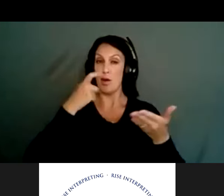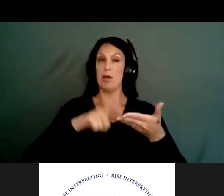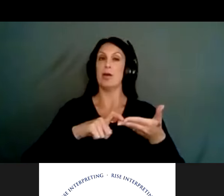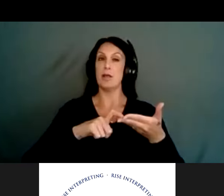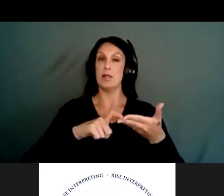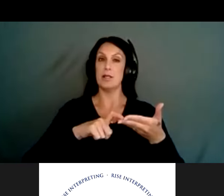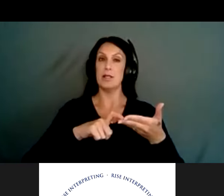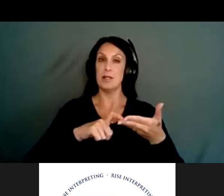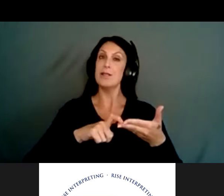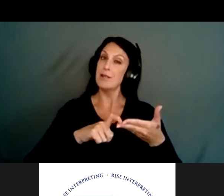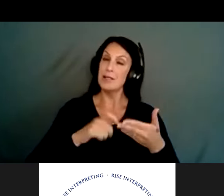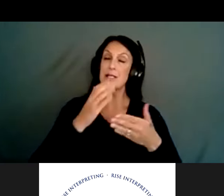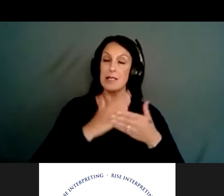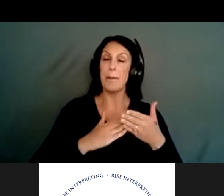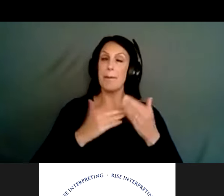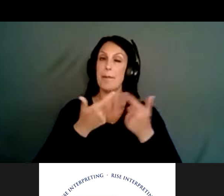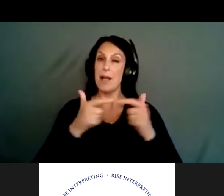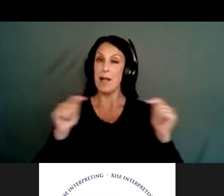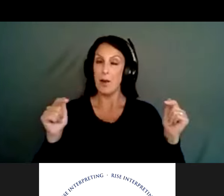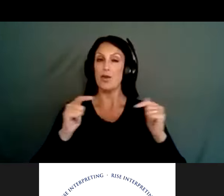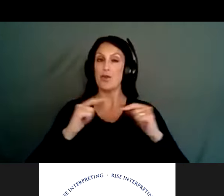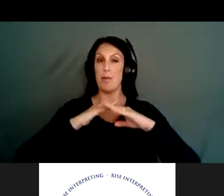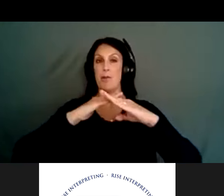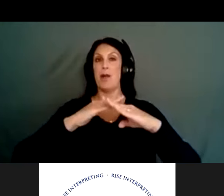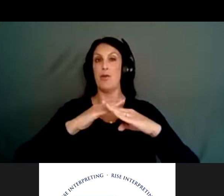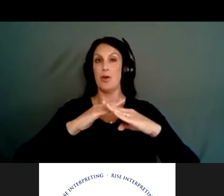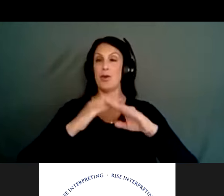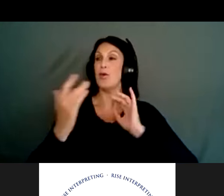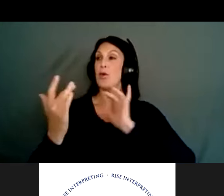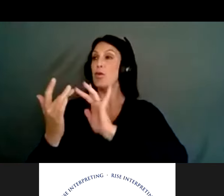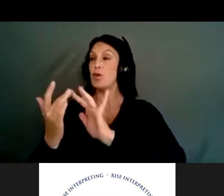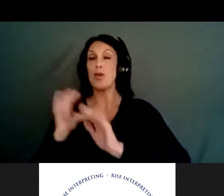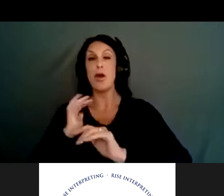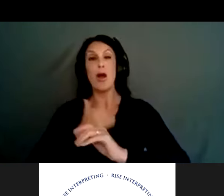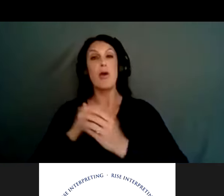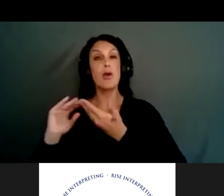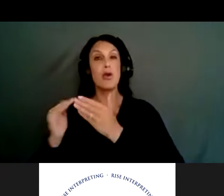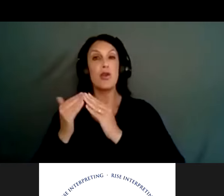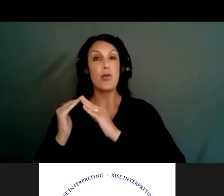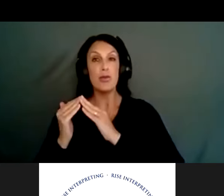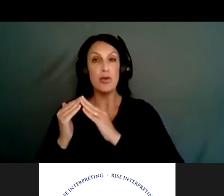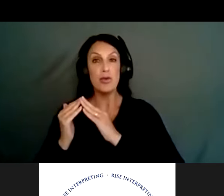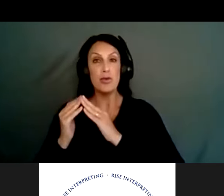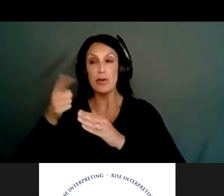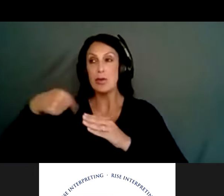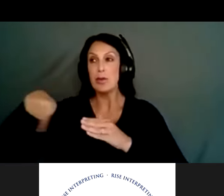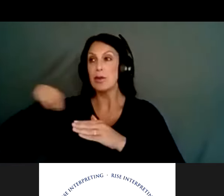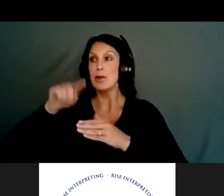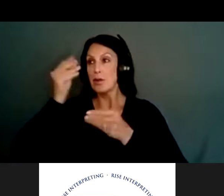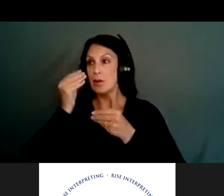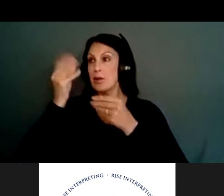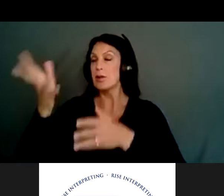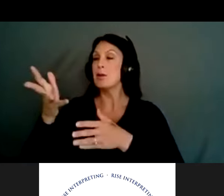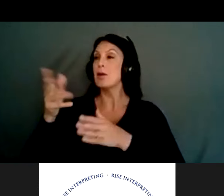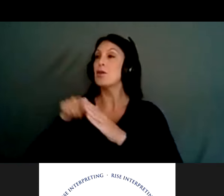is, um, some language barriers, um, if, again, if we're reaching out to our community to let people know that suicide